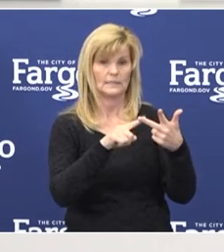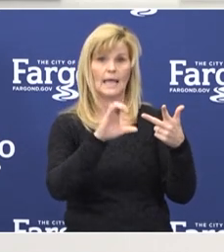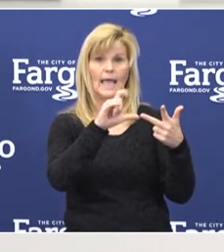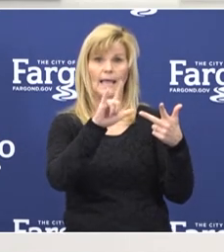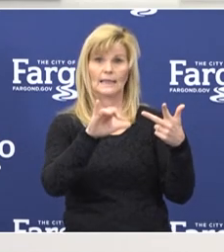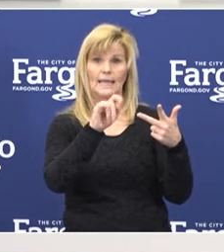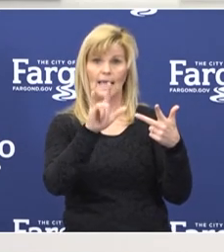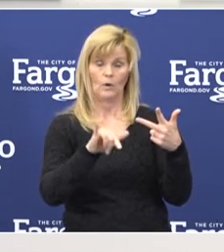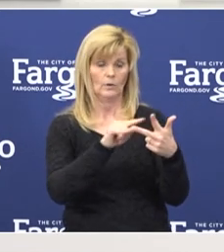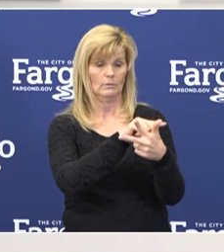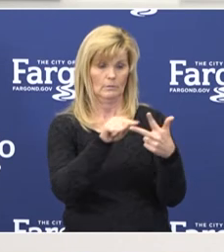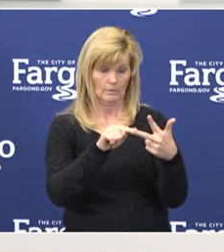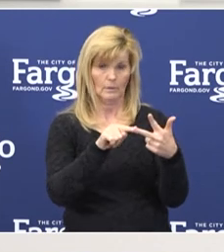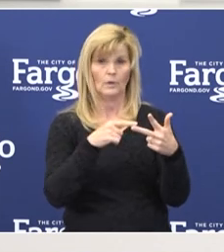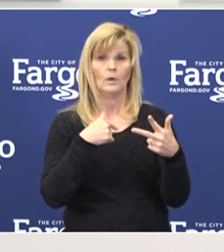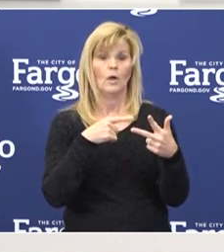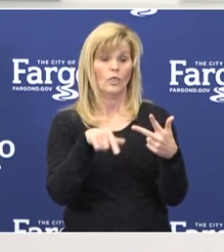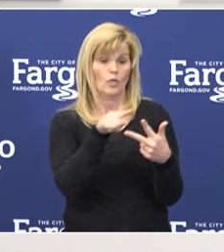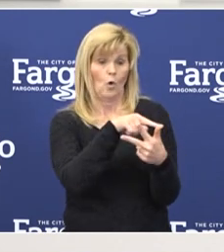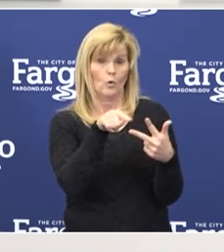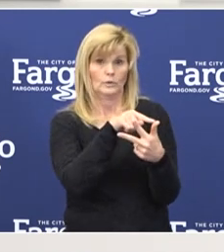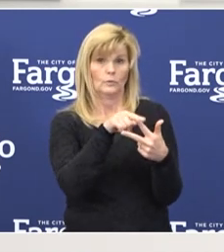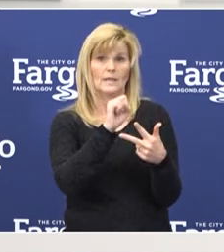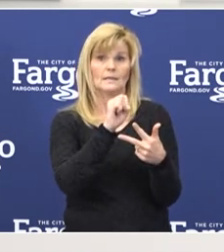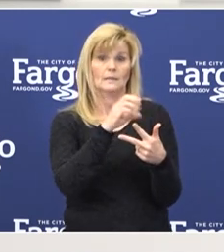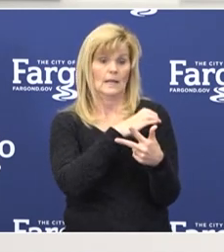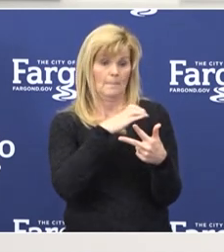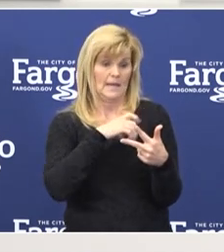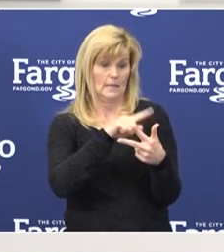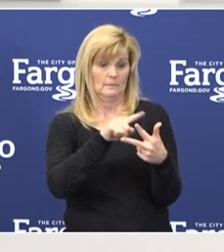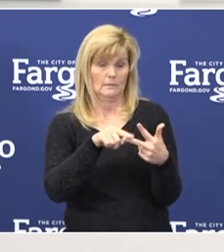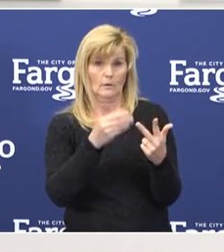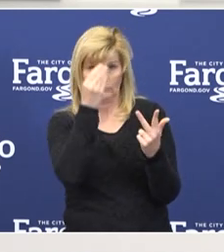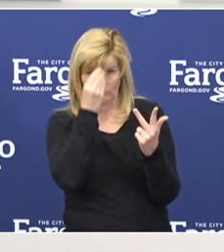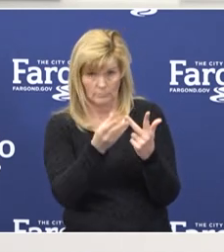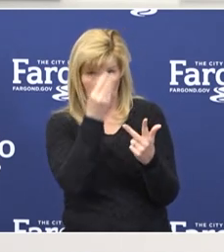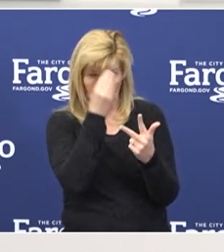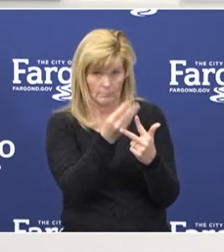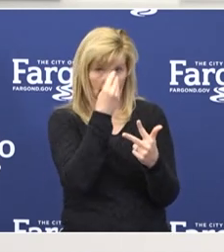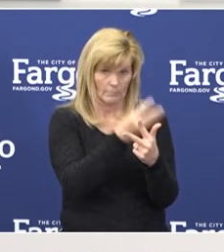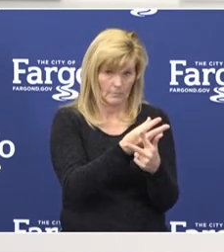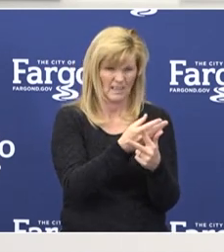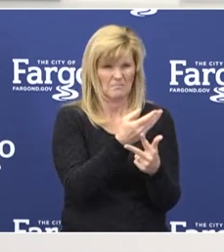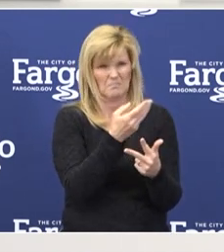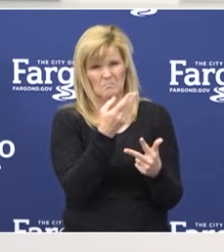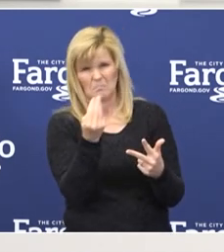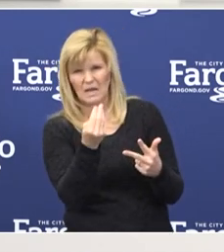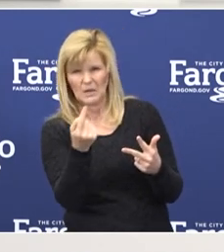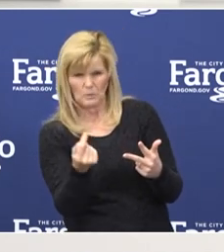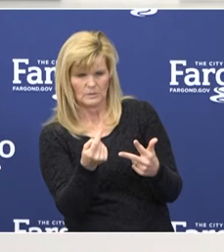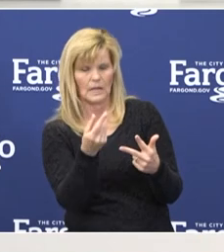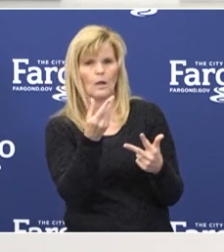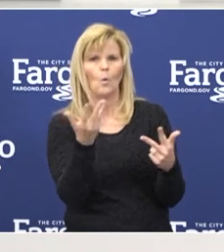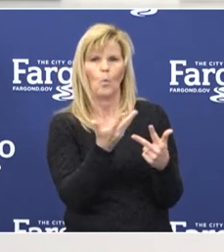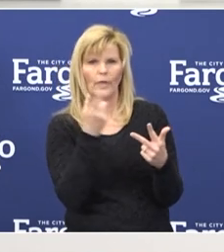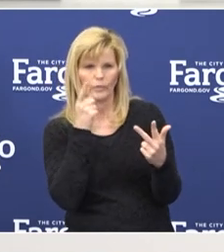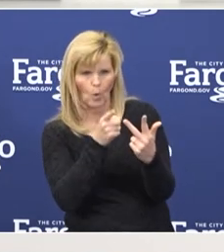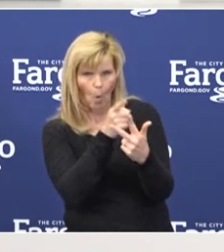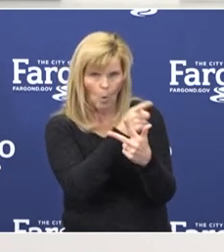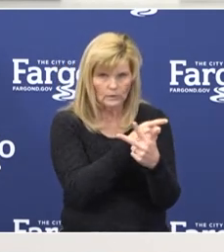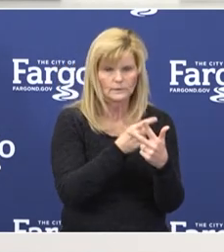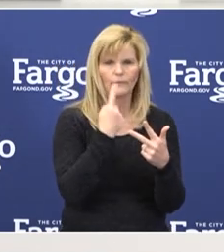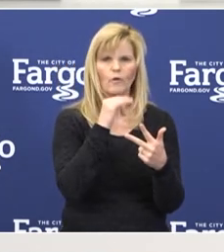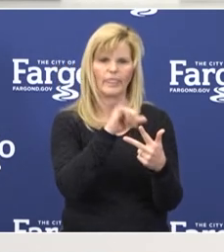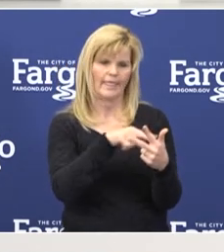County. We anticipate giving those three subcommittees a report probably Monday or Tuesday to tell us what the goals are and where we're headed with this